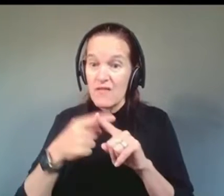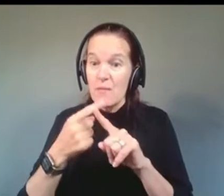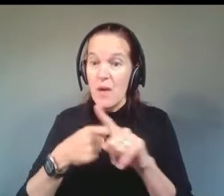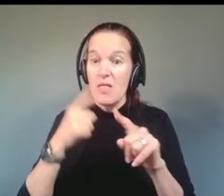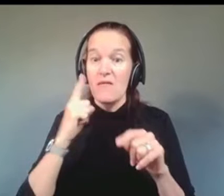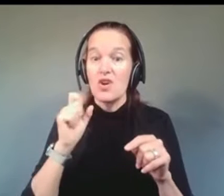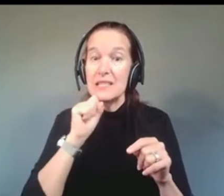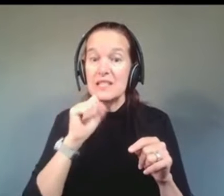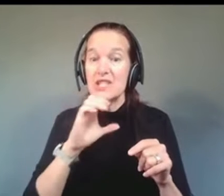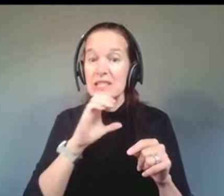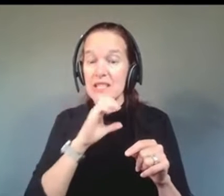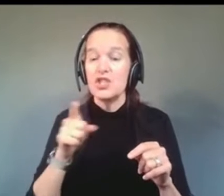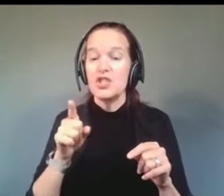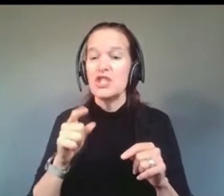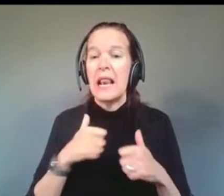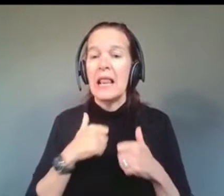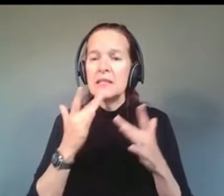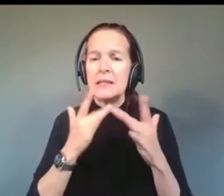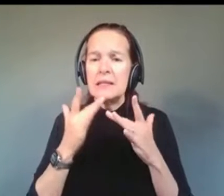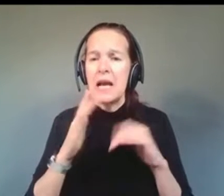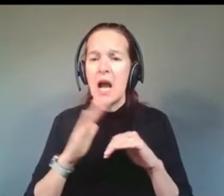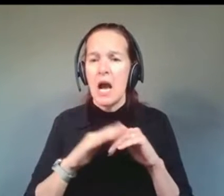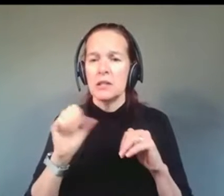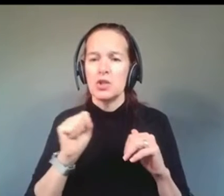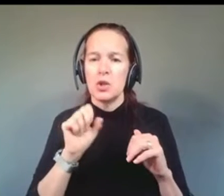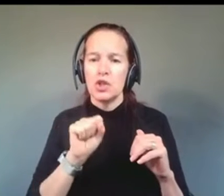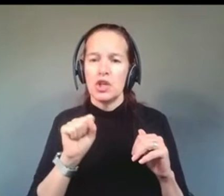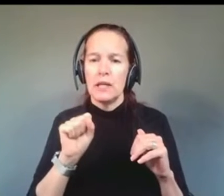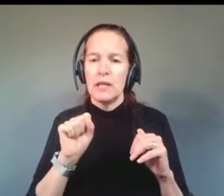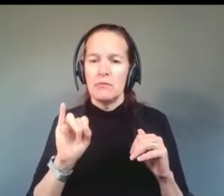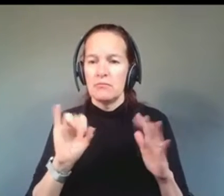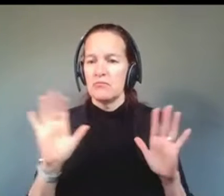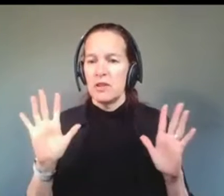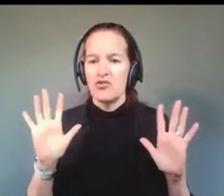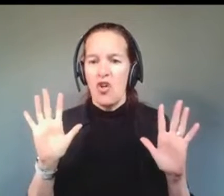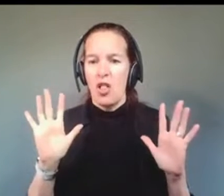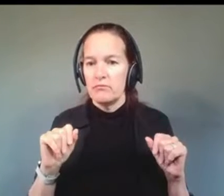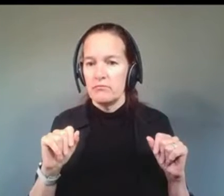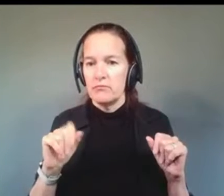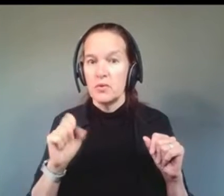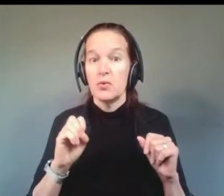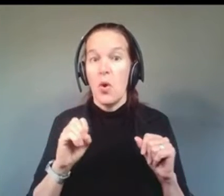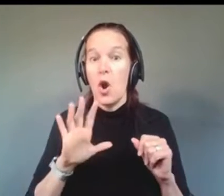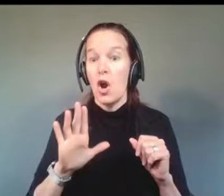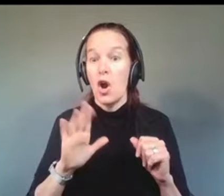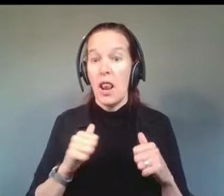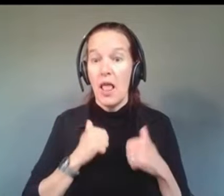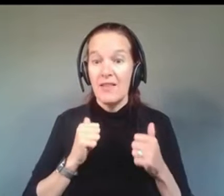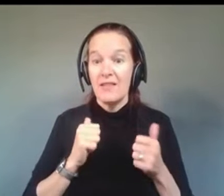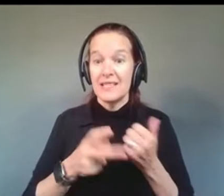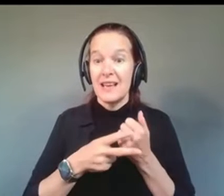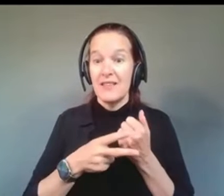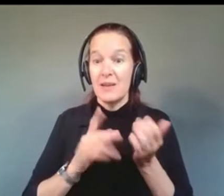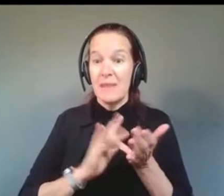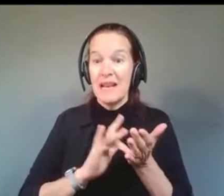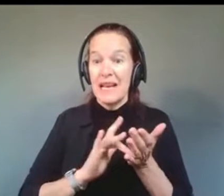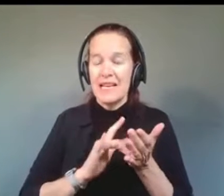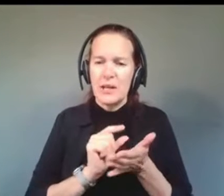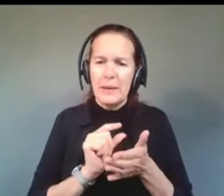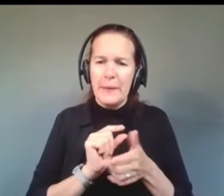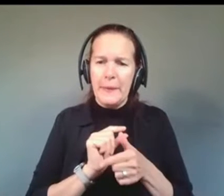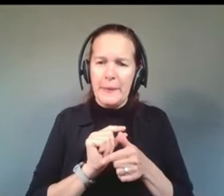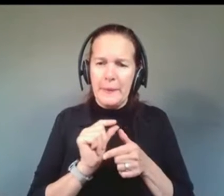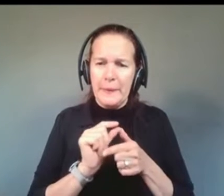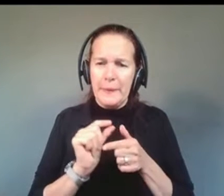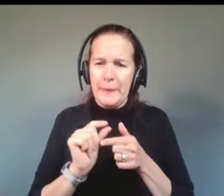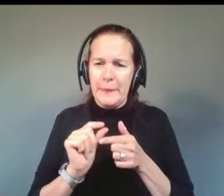a senior who lives solely on her Social Security income. She rations her life-saving medicine so she can eat or pay